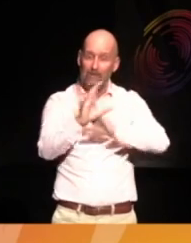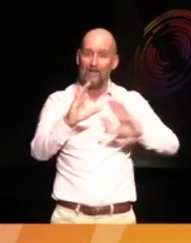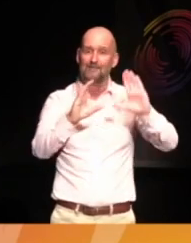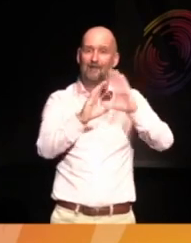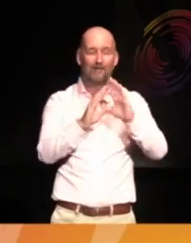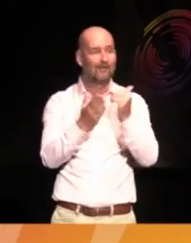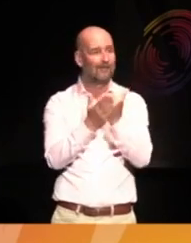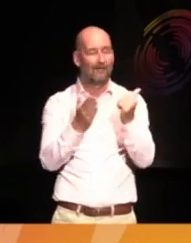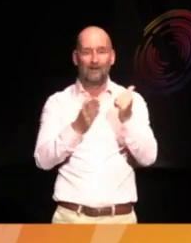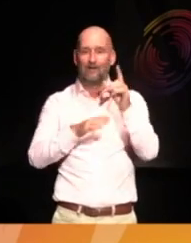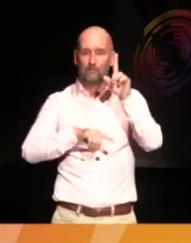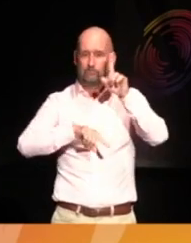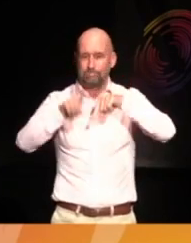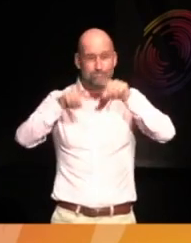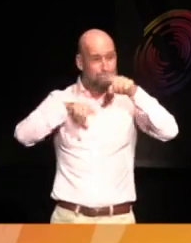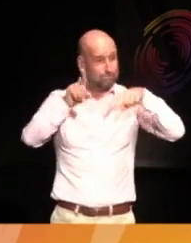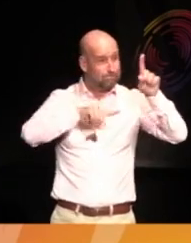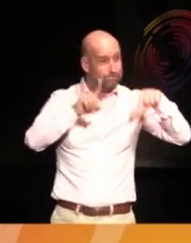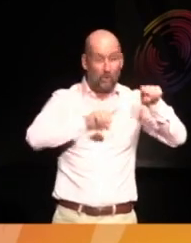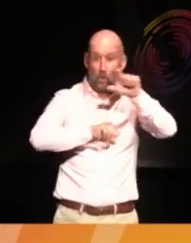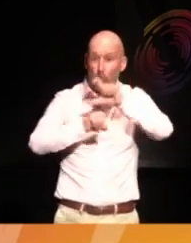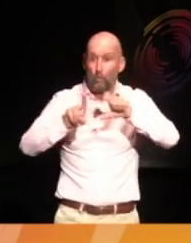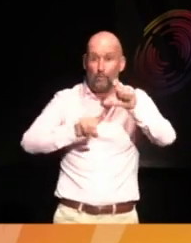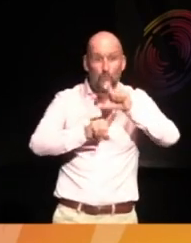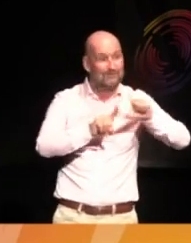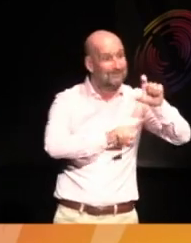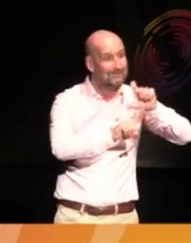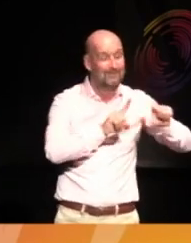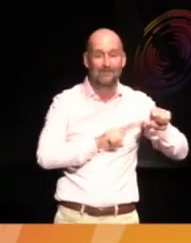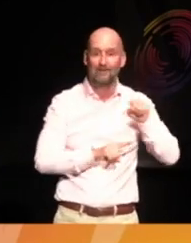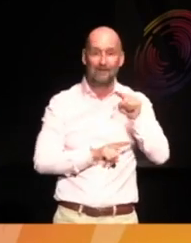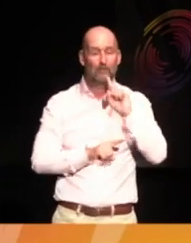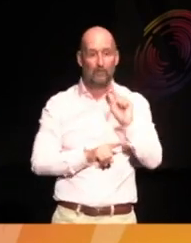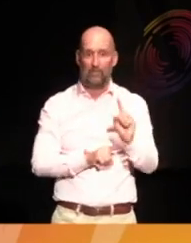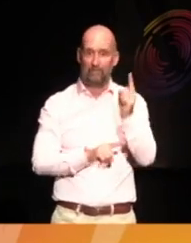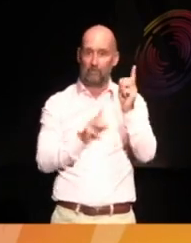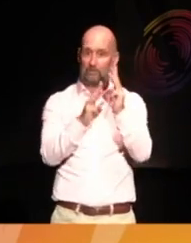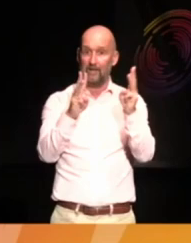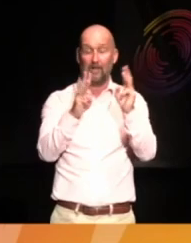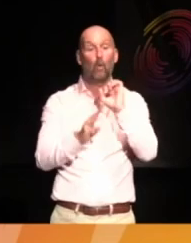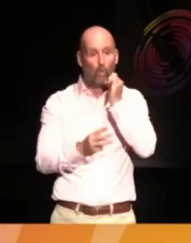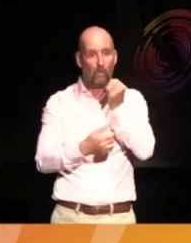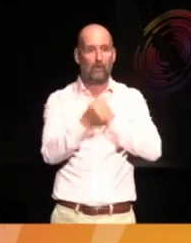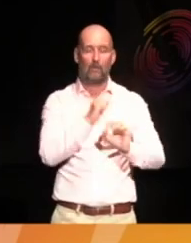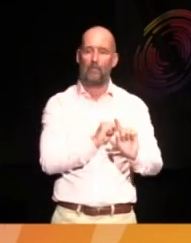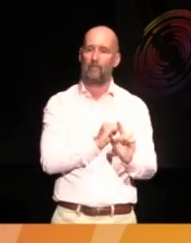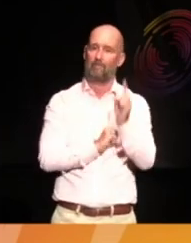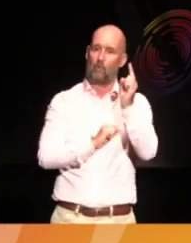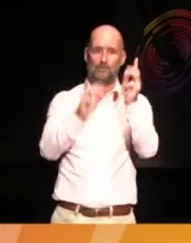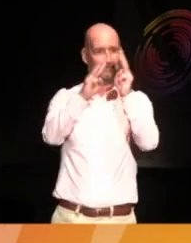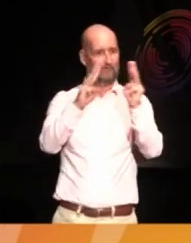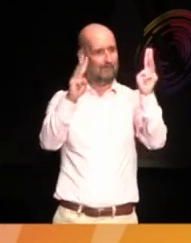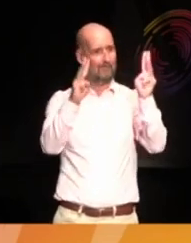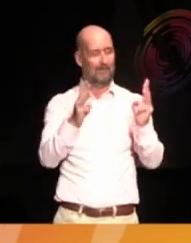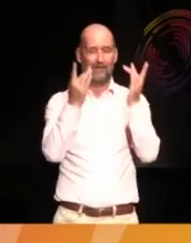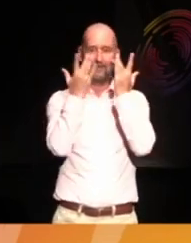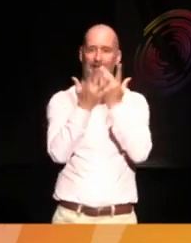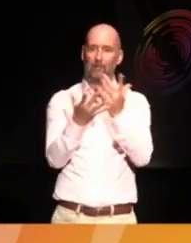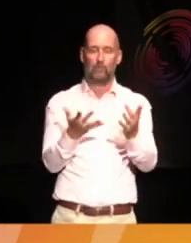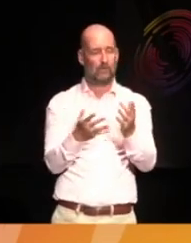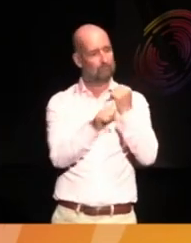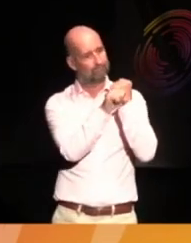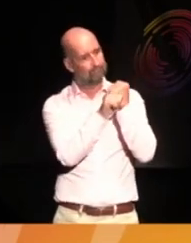incredible diaspora. And, actually, this could be the first gallery. It will be the first gallery in the UK dedicated